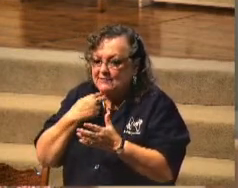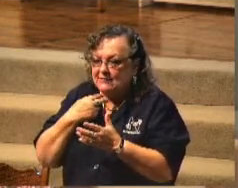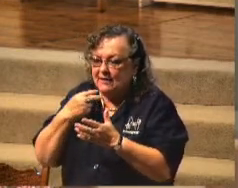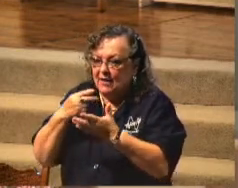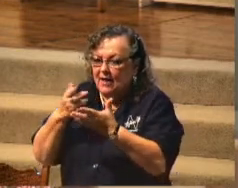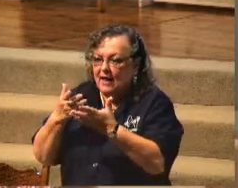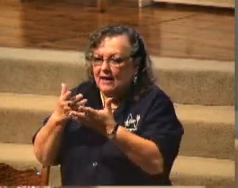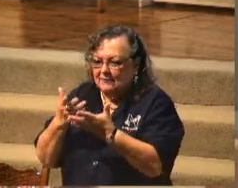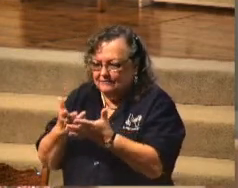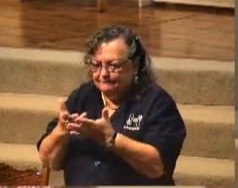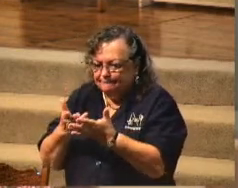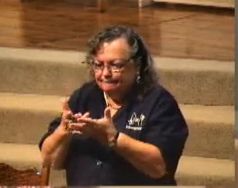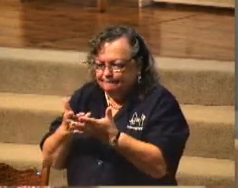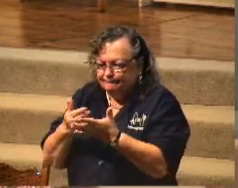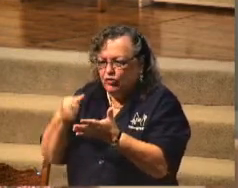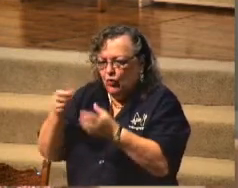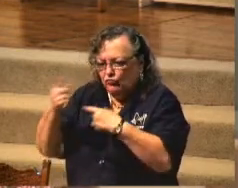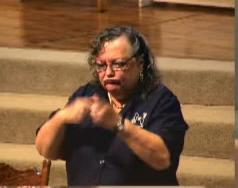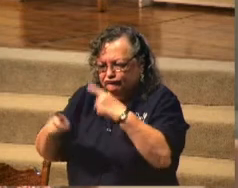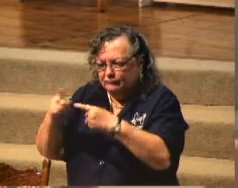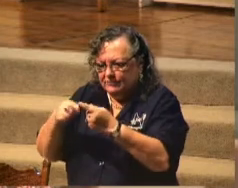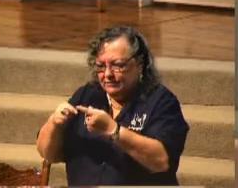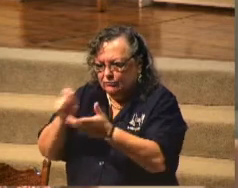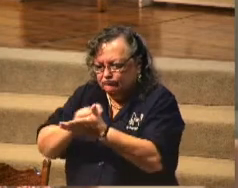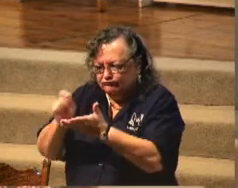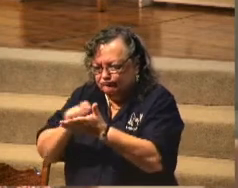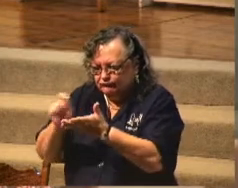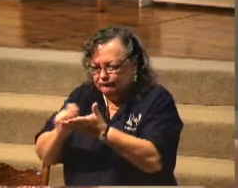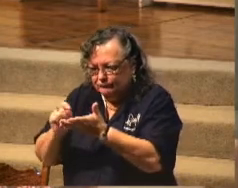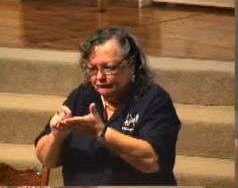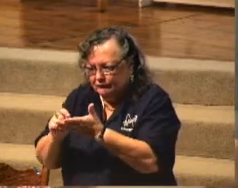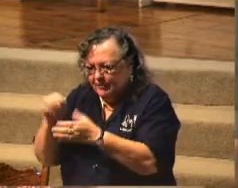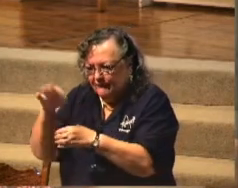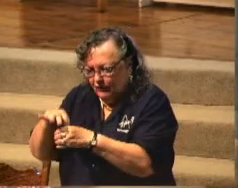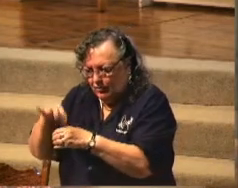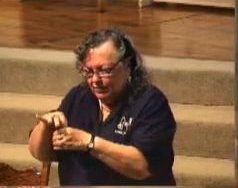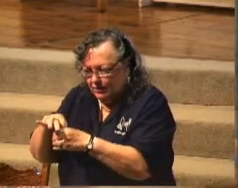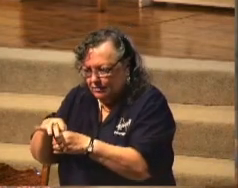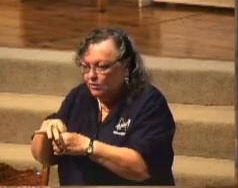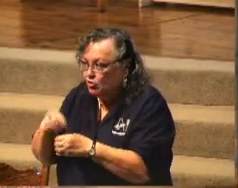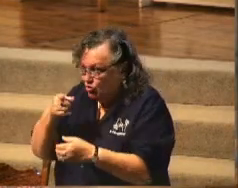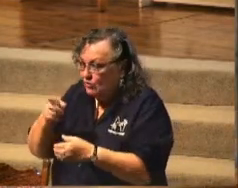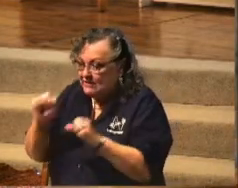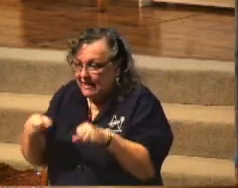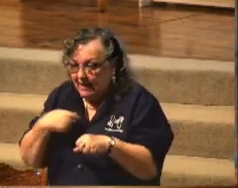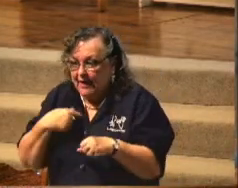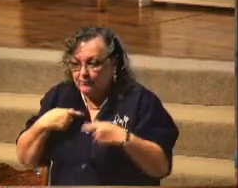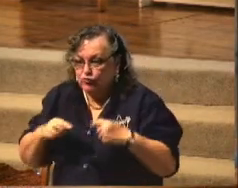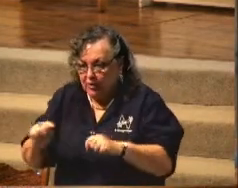then maybe you can say, I'm trying to do right. I'm trying to do right.